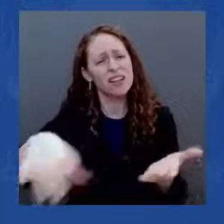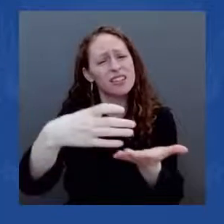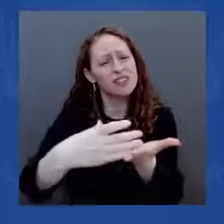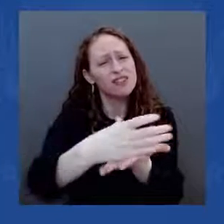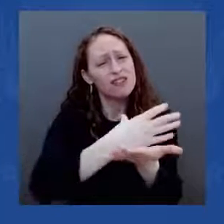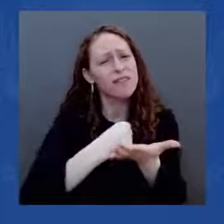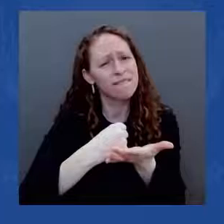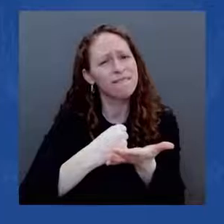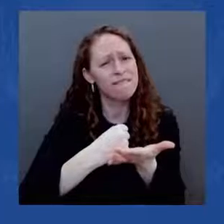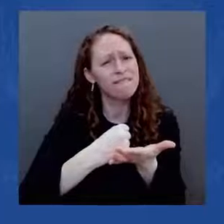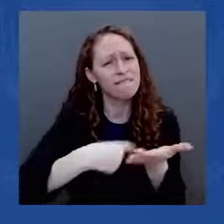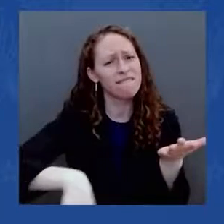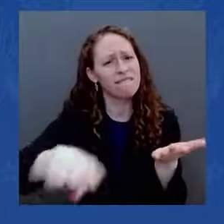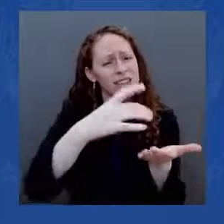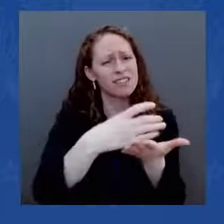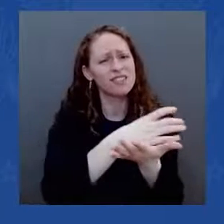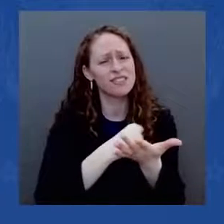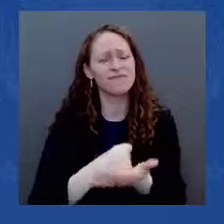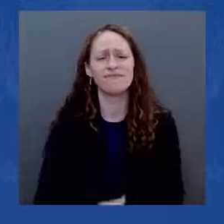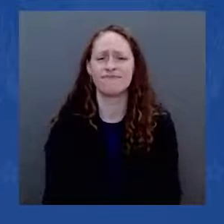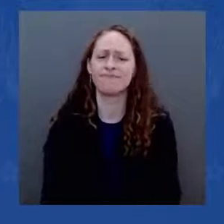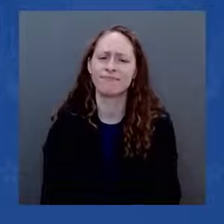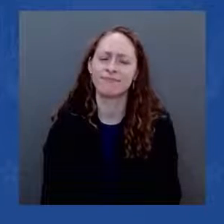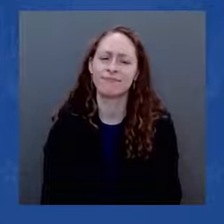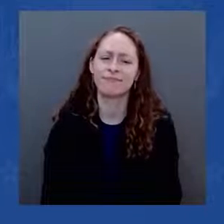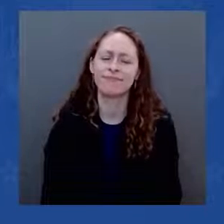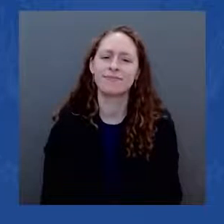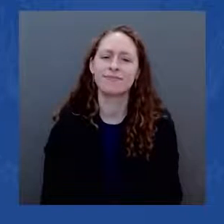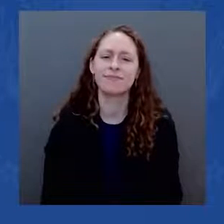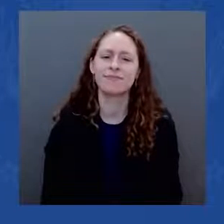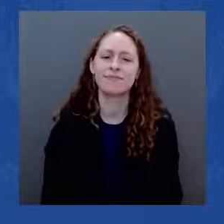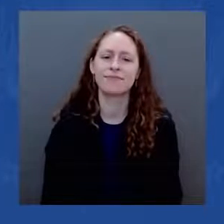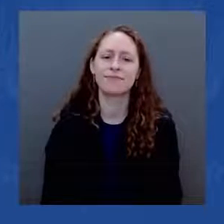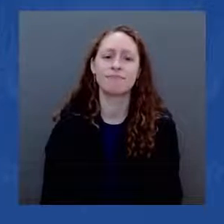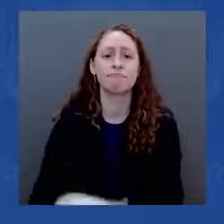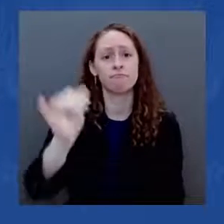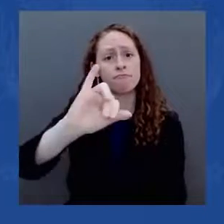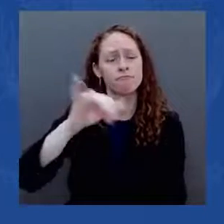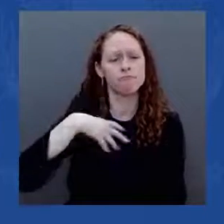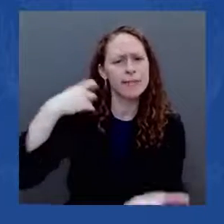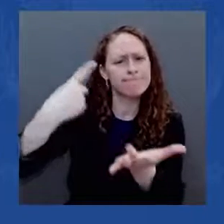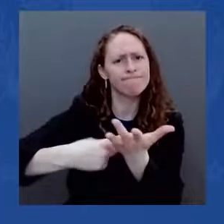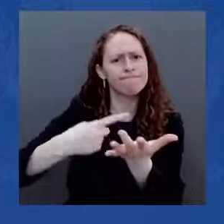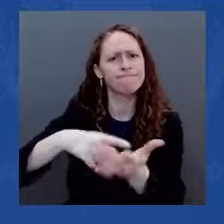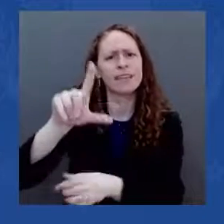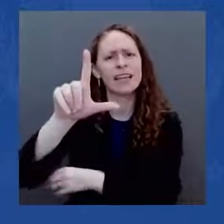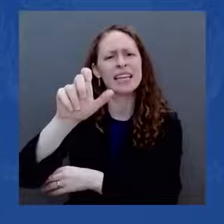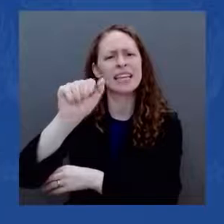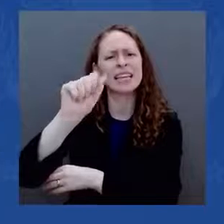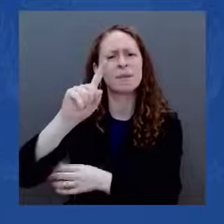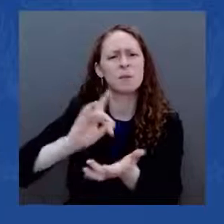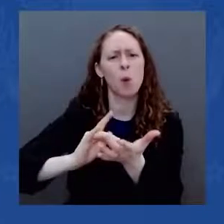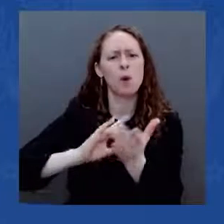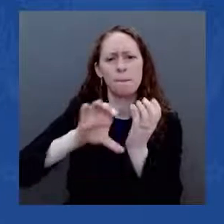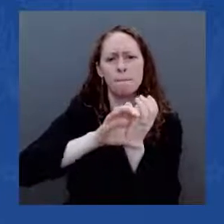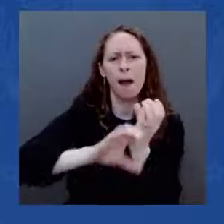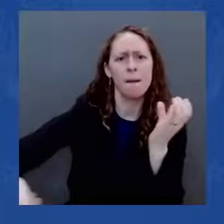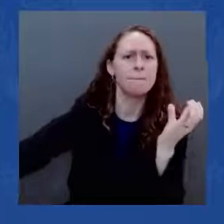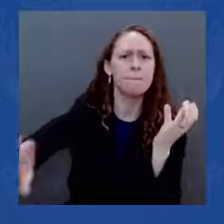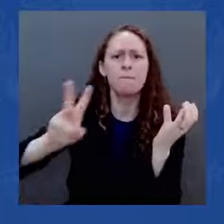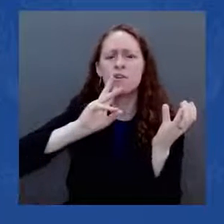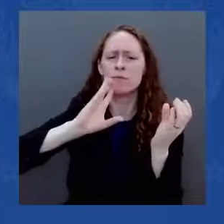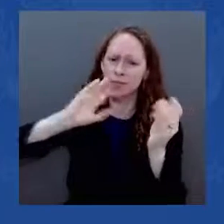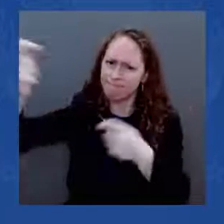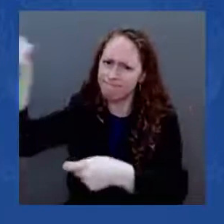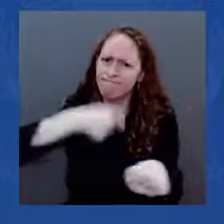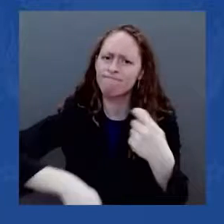in the next decade. This is the United States of America, for God's sake. Everyone in this country should be able to turn on the faucet and